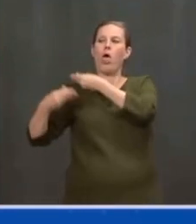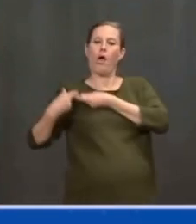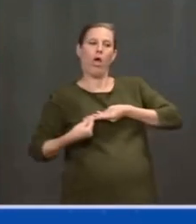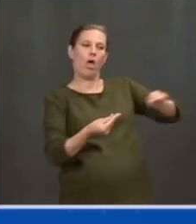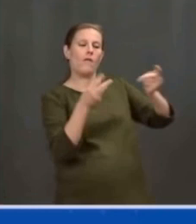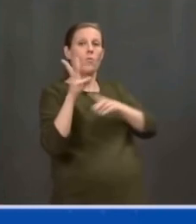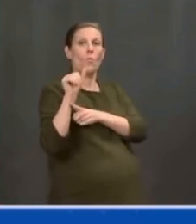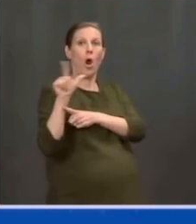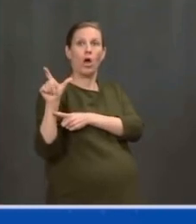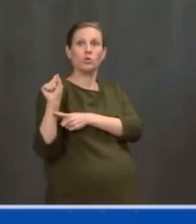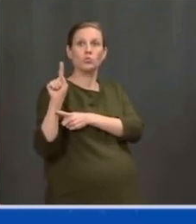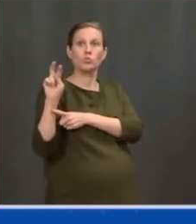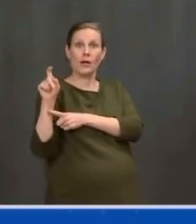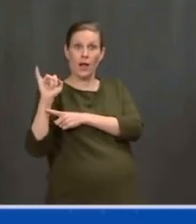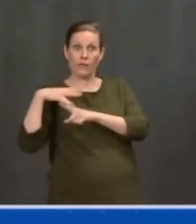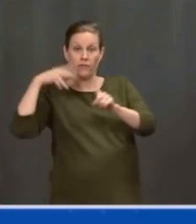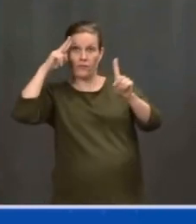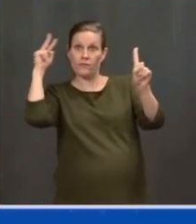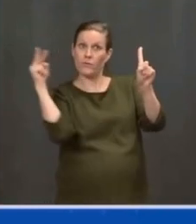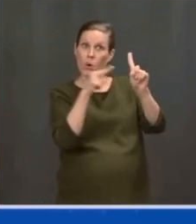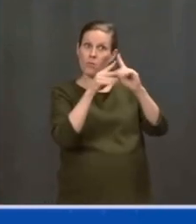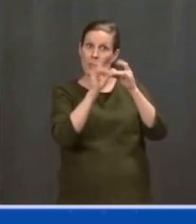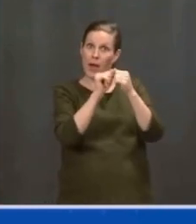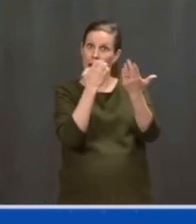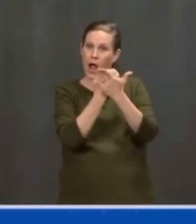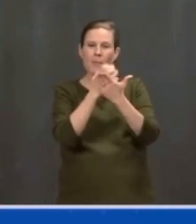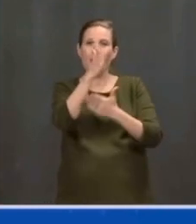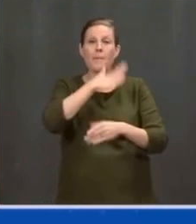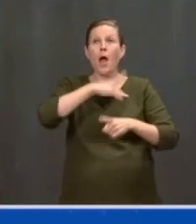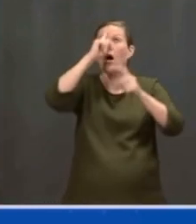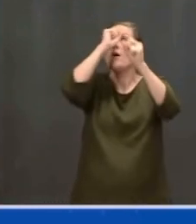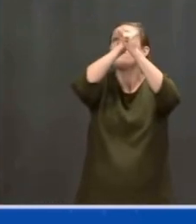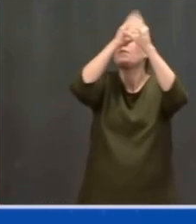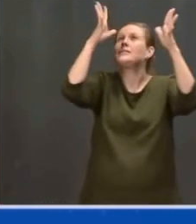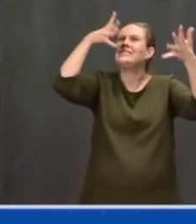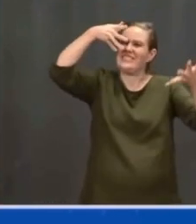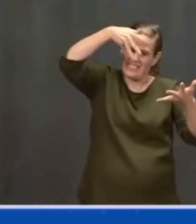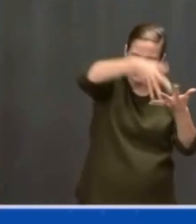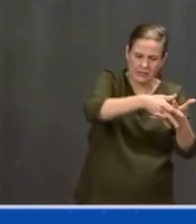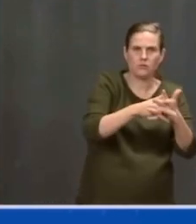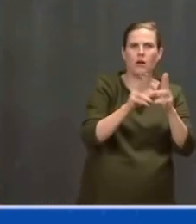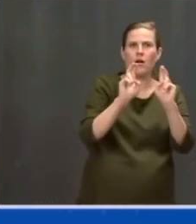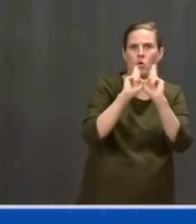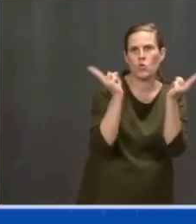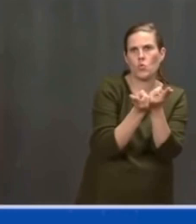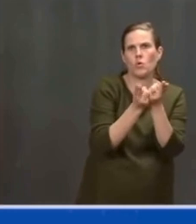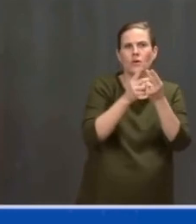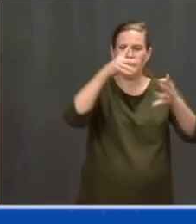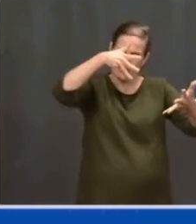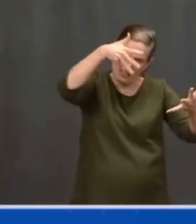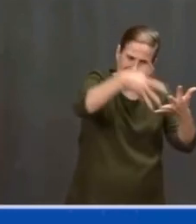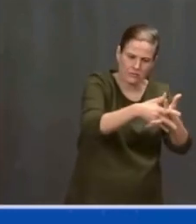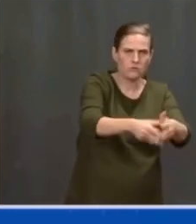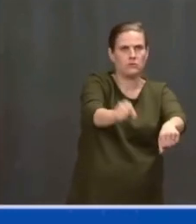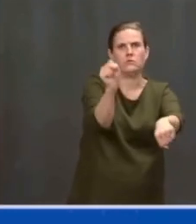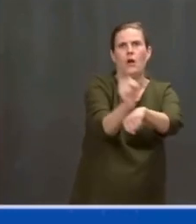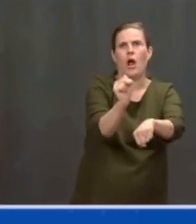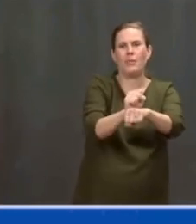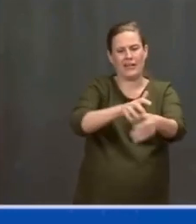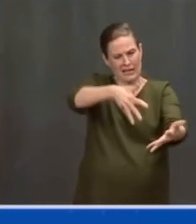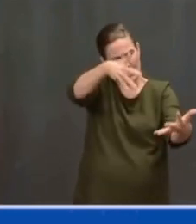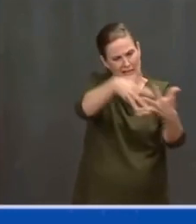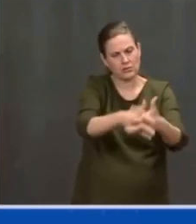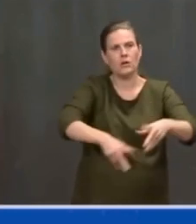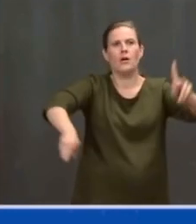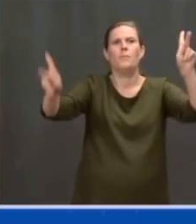Mike and his union family, union workers and his carpenters training center, people like the folks I grew up with in Scranton and